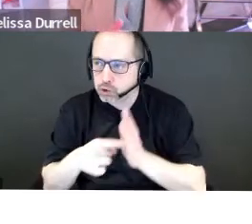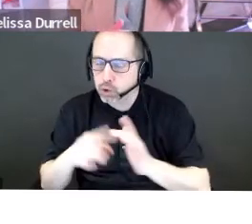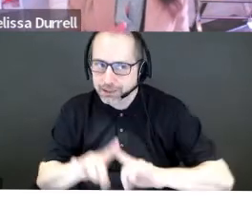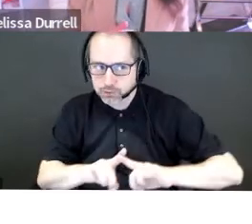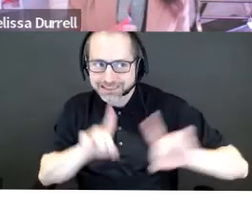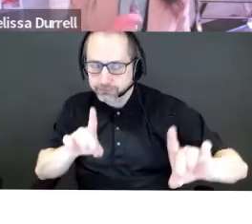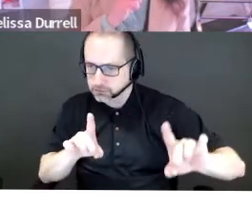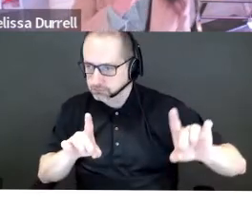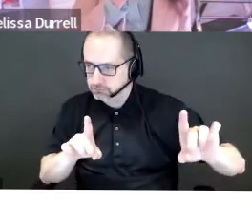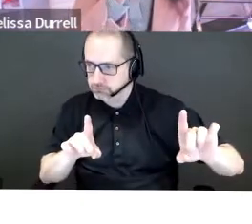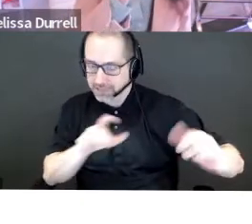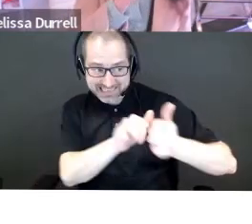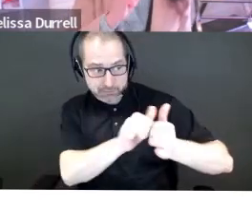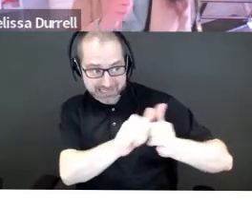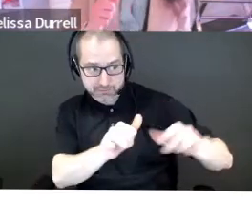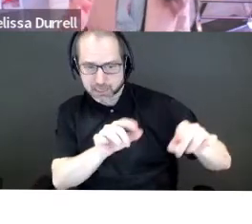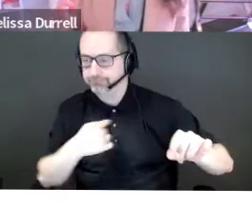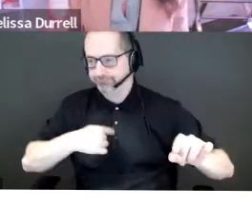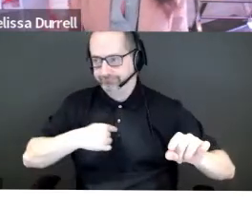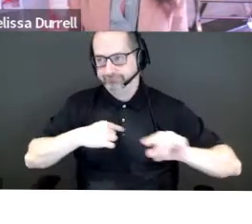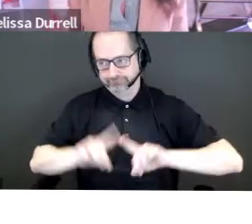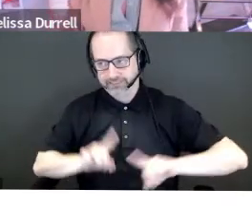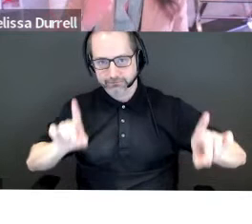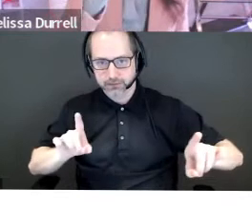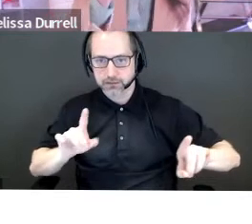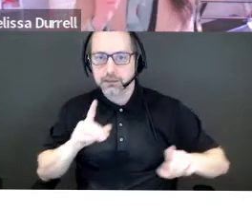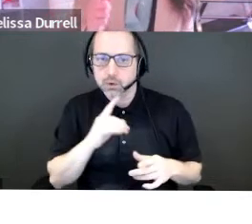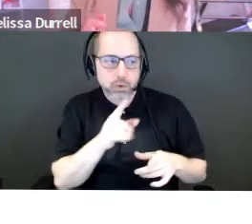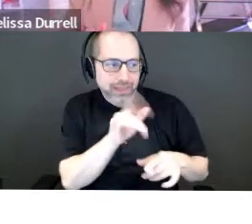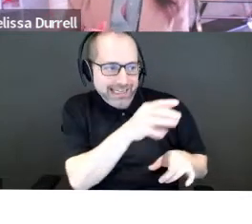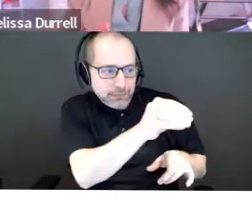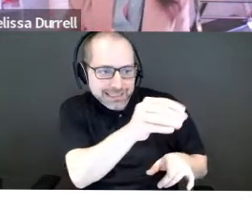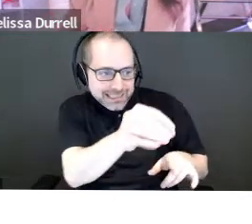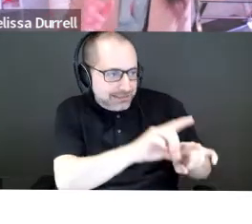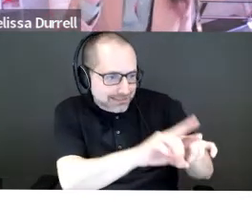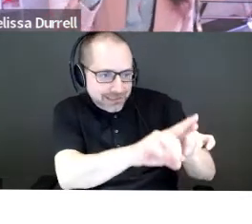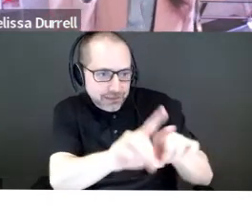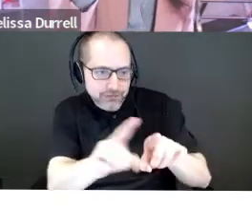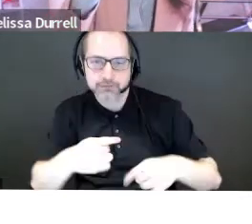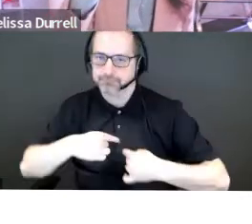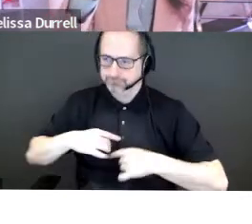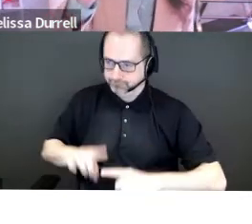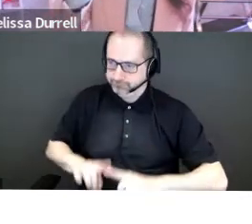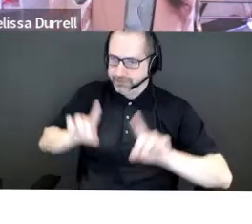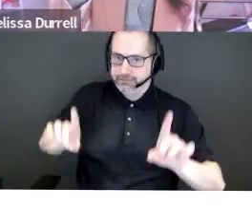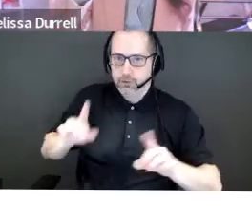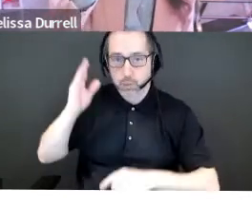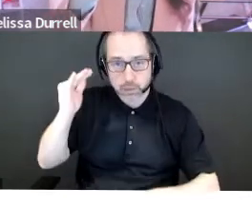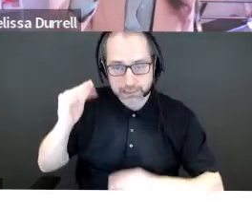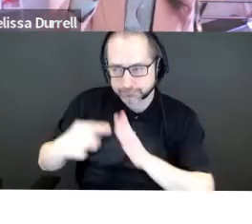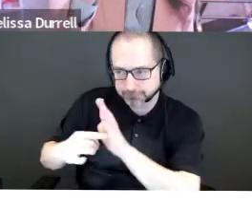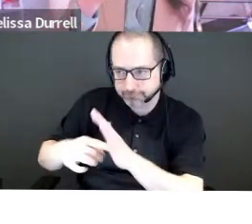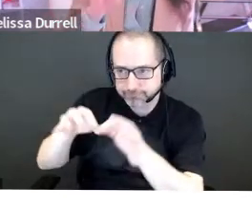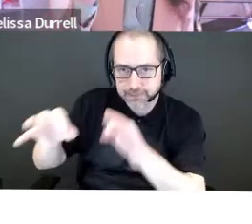of different ways. Uh, maybe it's different with different companies. So what did those look like? I love to see the